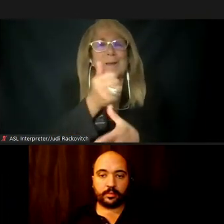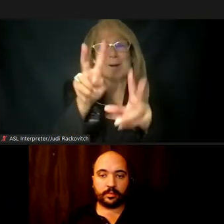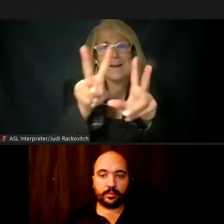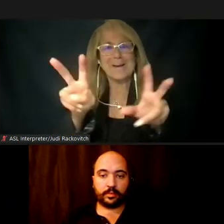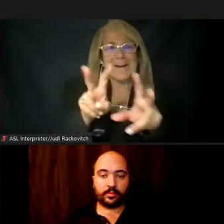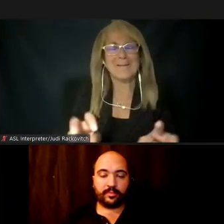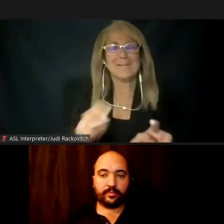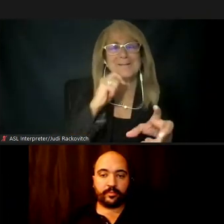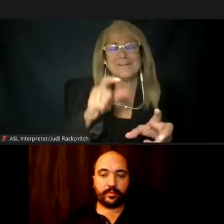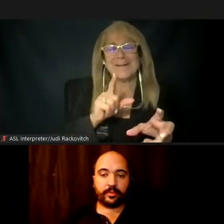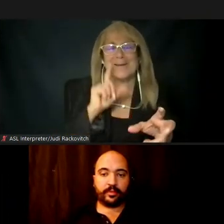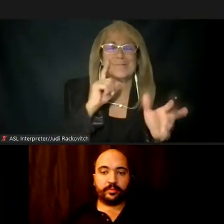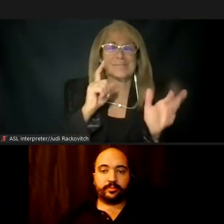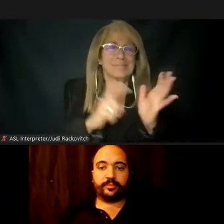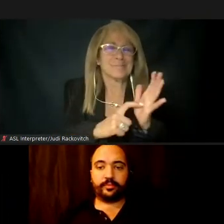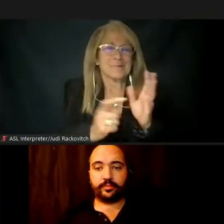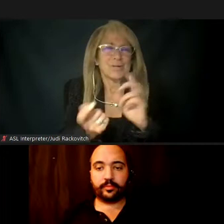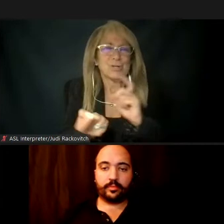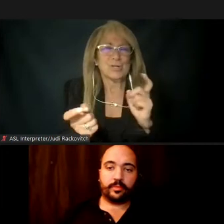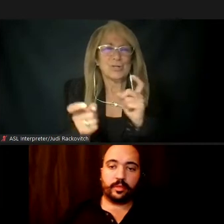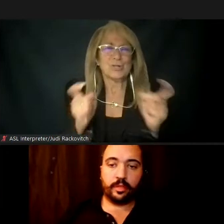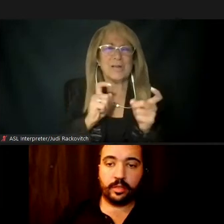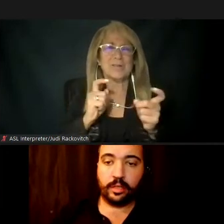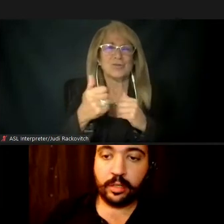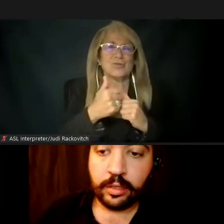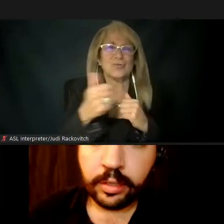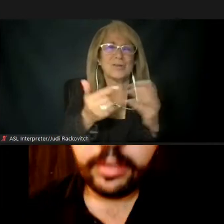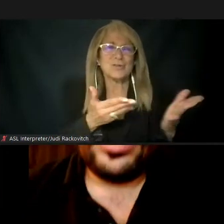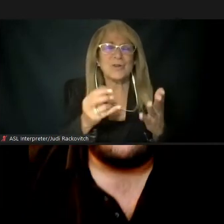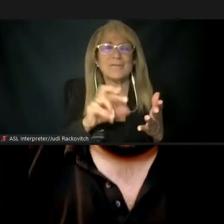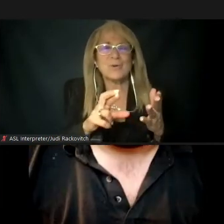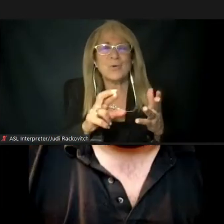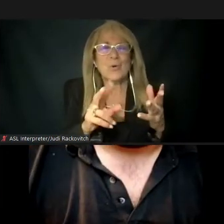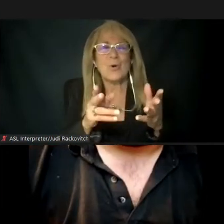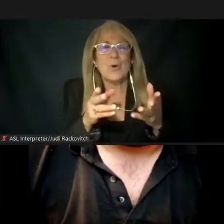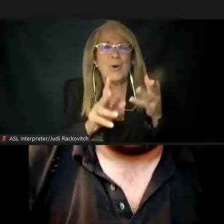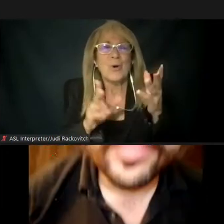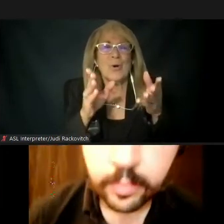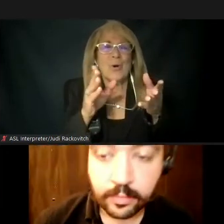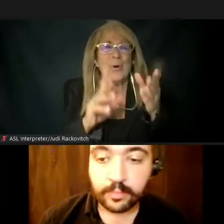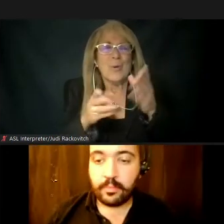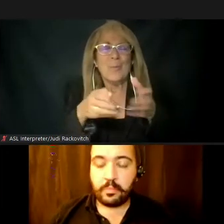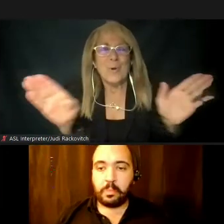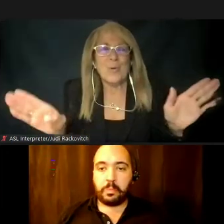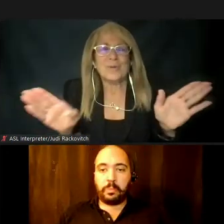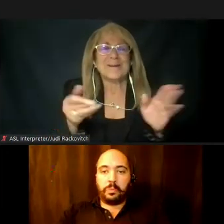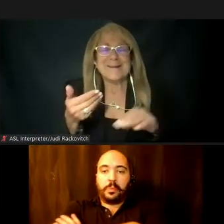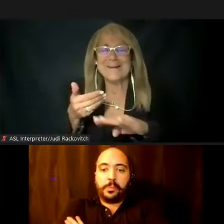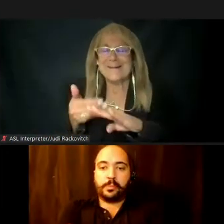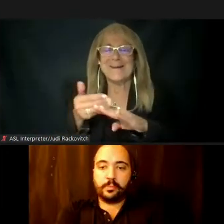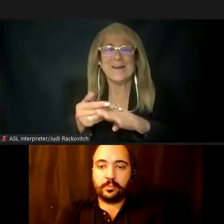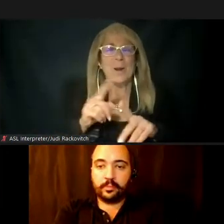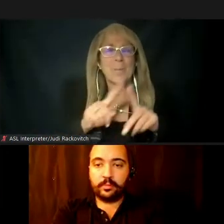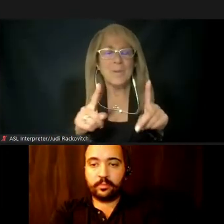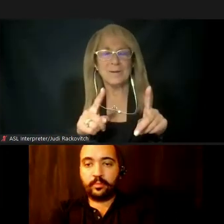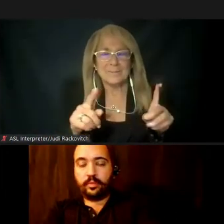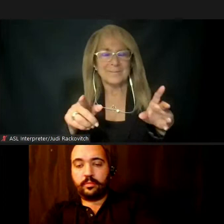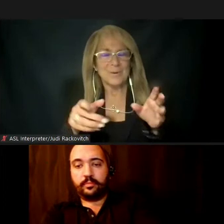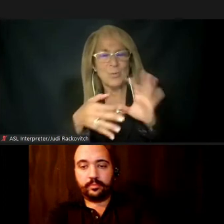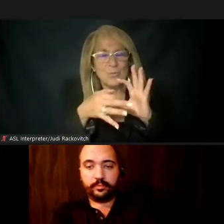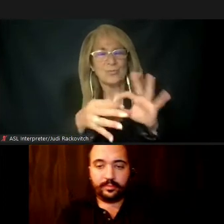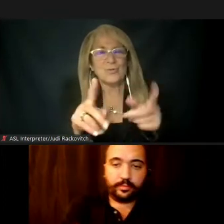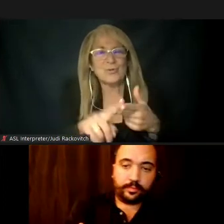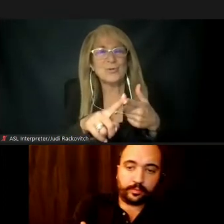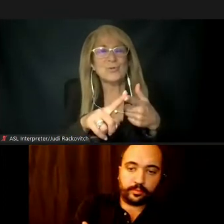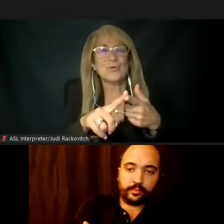access to transit, transit services, or pedestrian circulation near transit stations and hubs. With respect to changes in traffic in neighborhoods near the